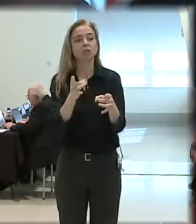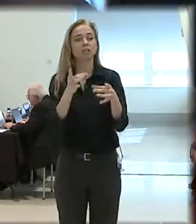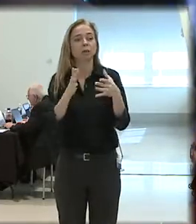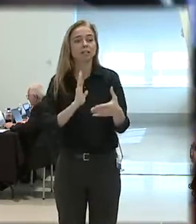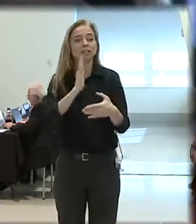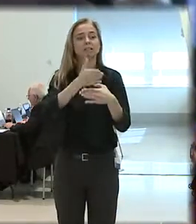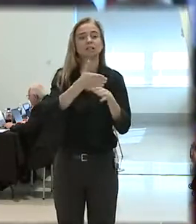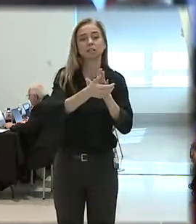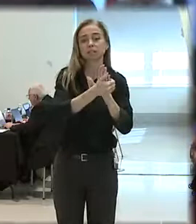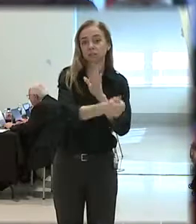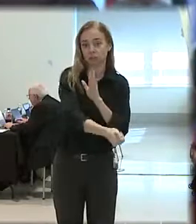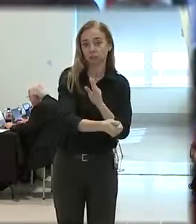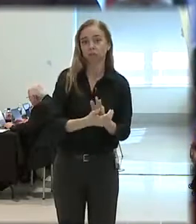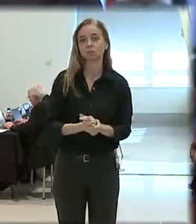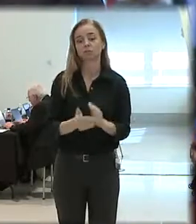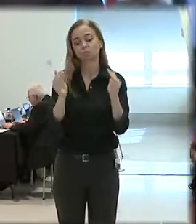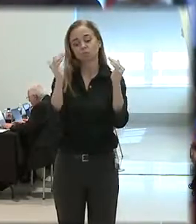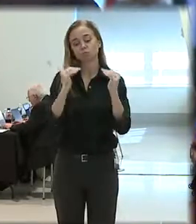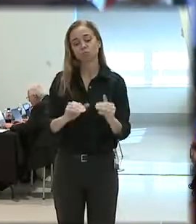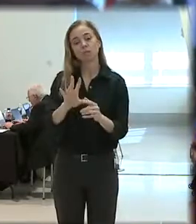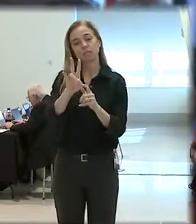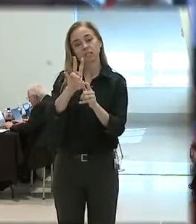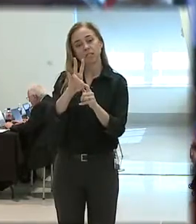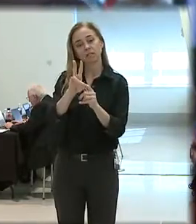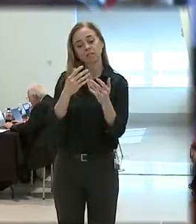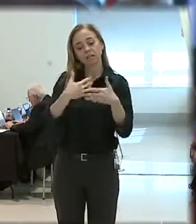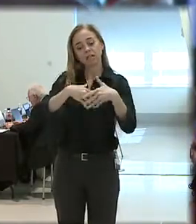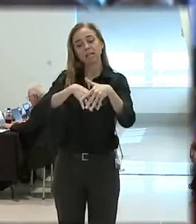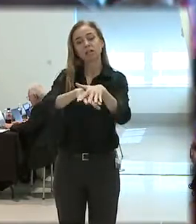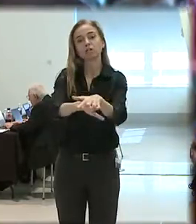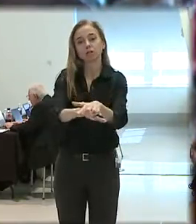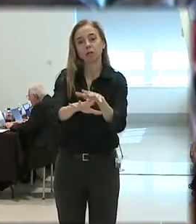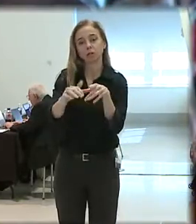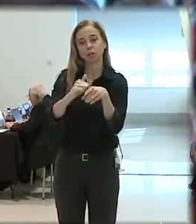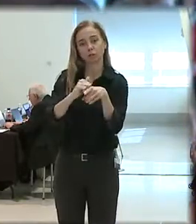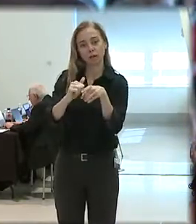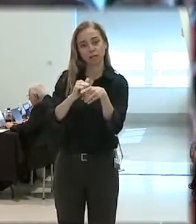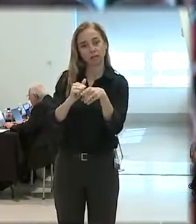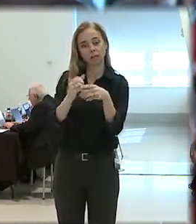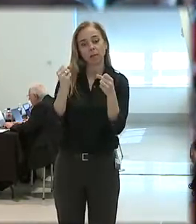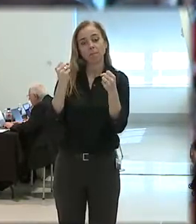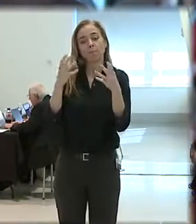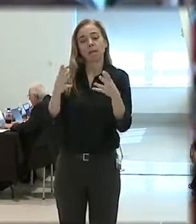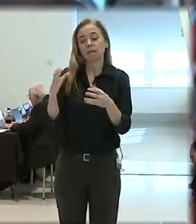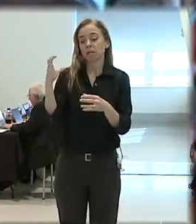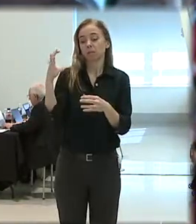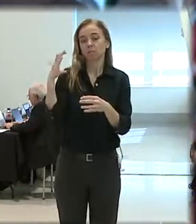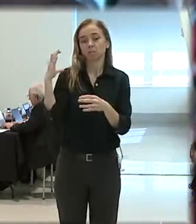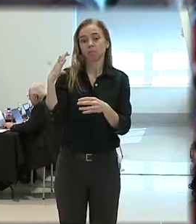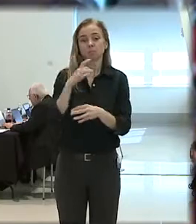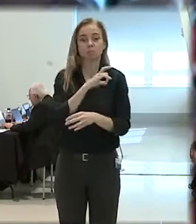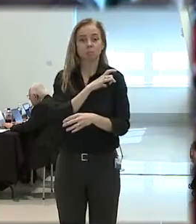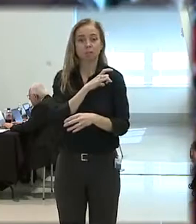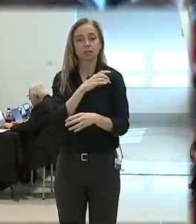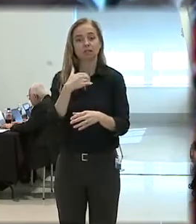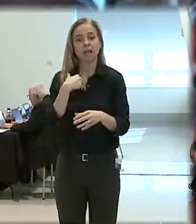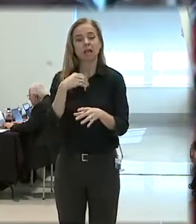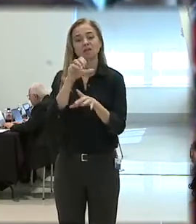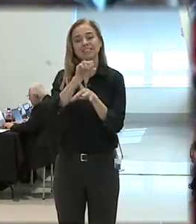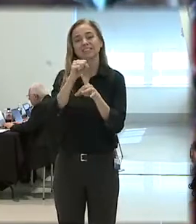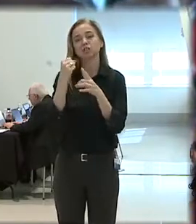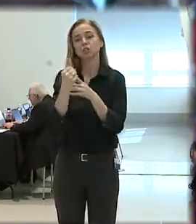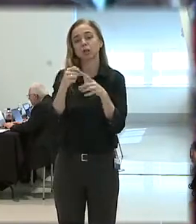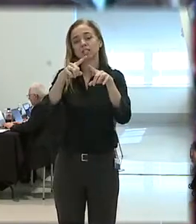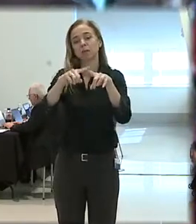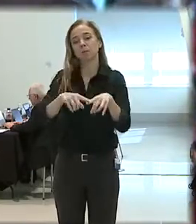skills. Number seven, integrated training. Many police chiefs endorse scenario-based training. Very